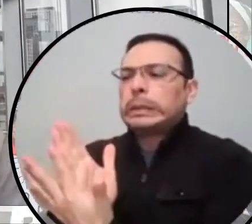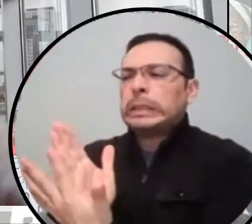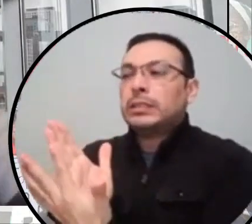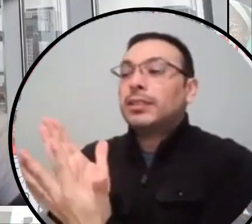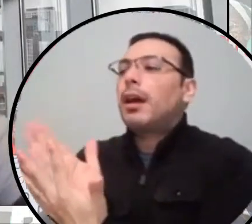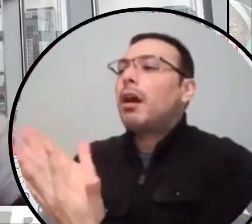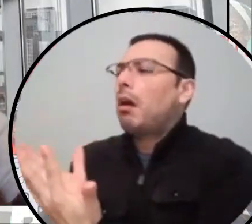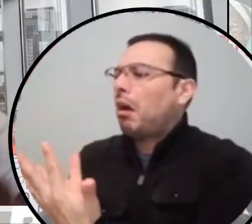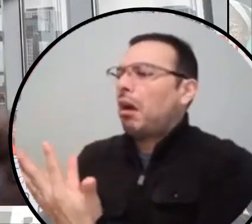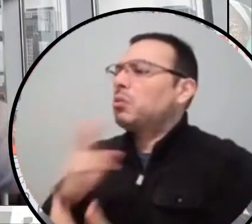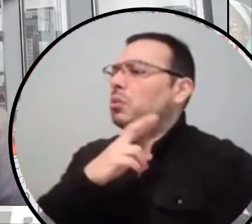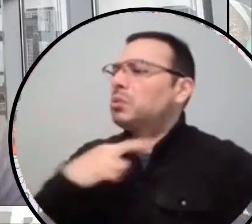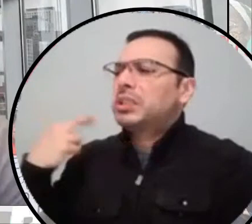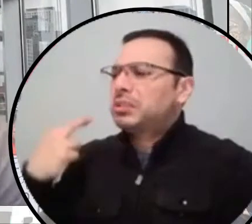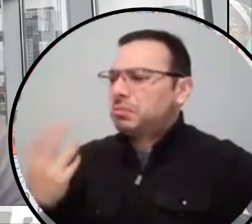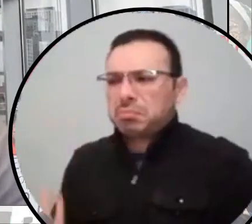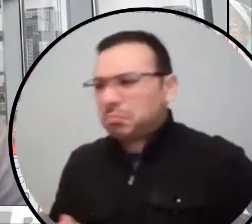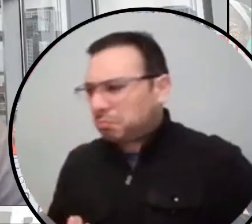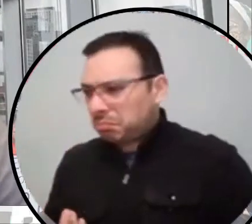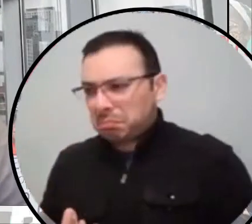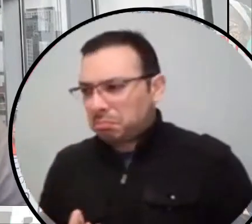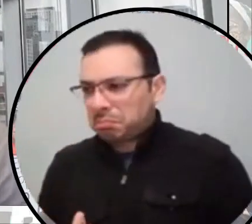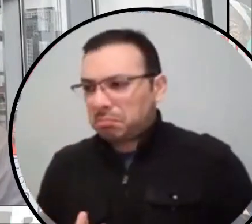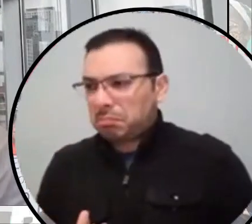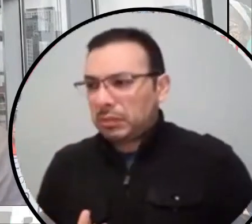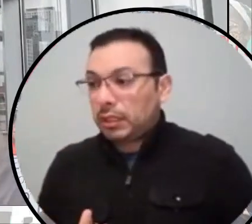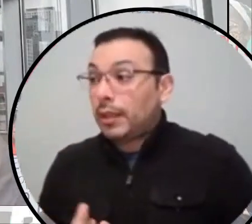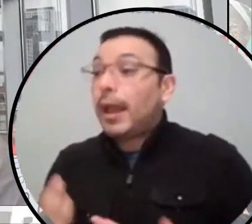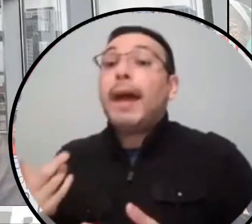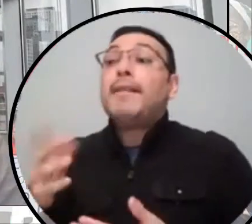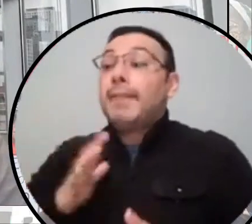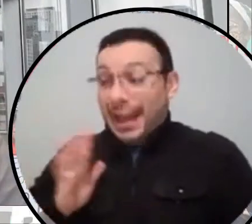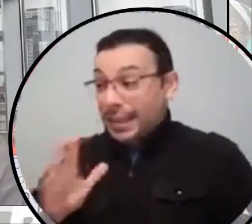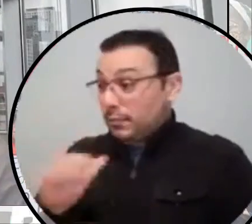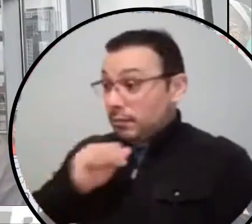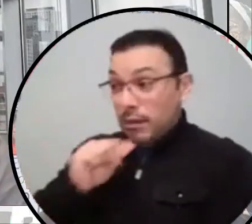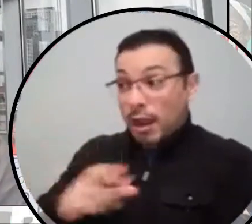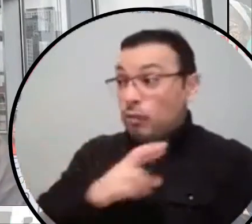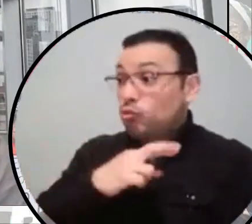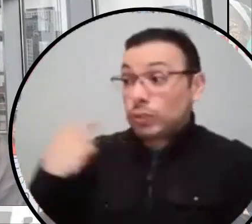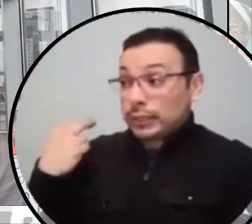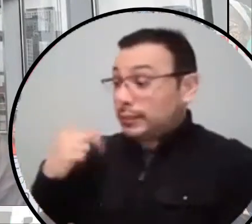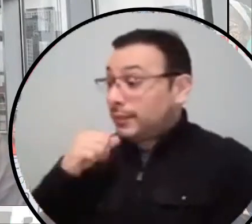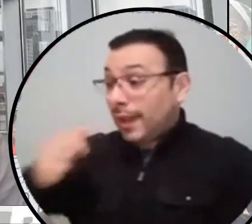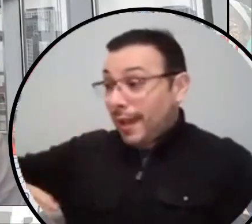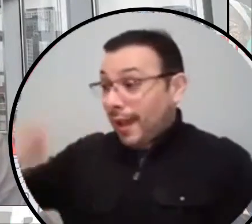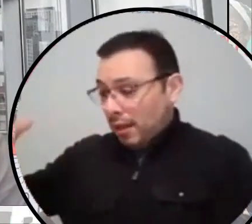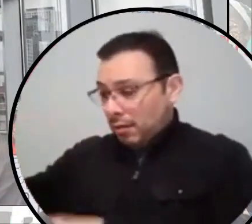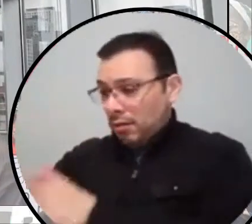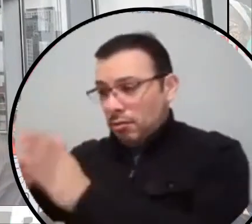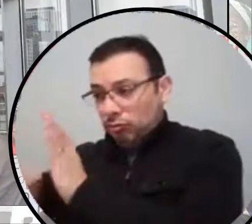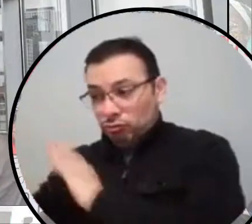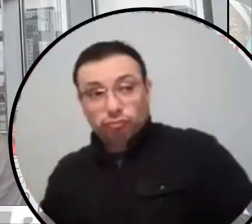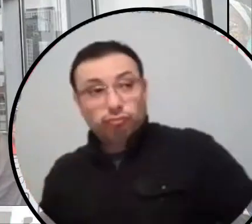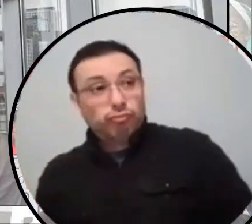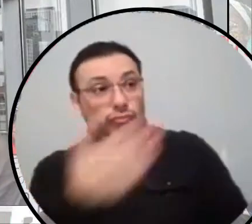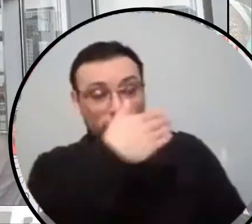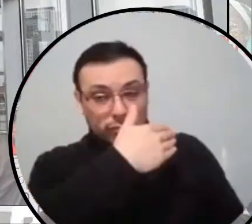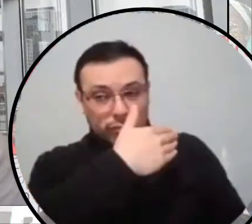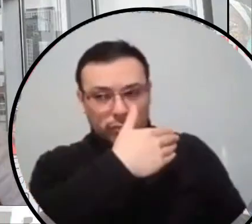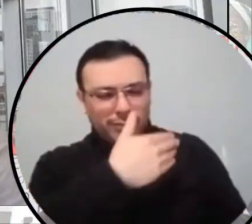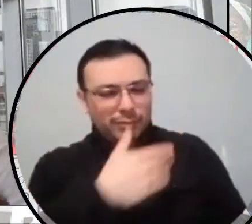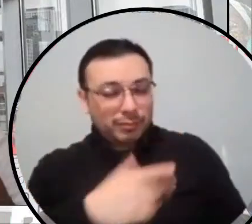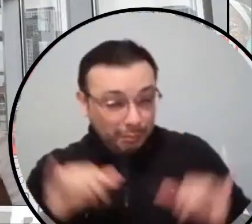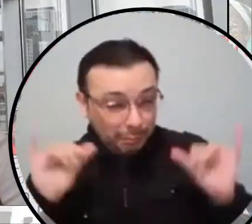And, but once you get out, that's, that completes, that completely changes, you know, but, um, I just think that fear, you know,